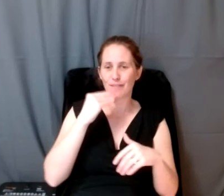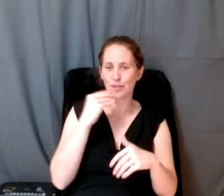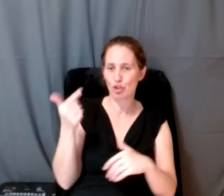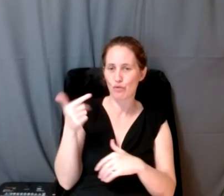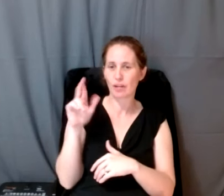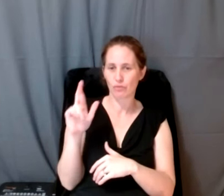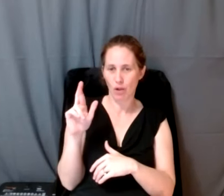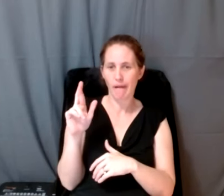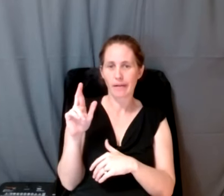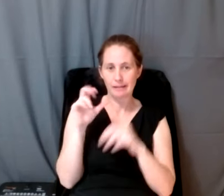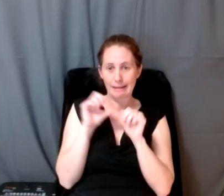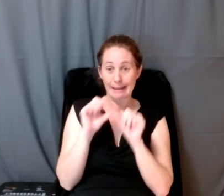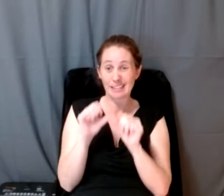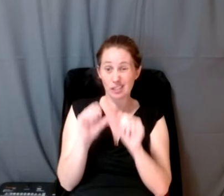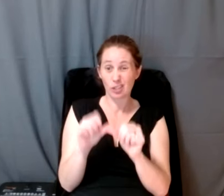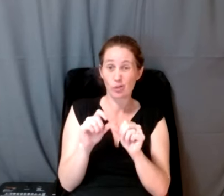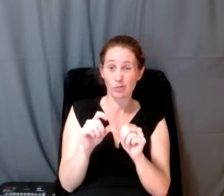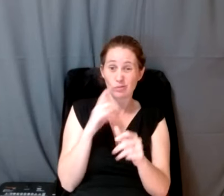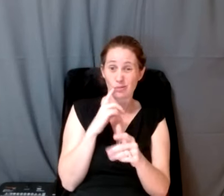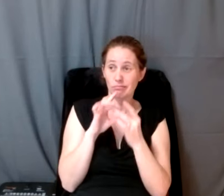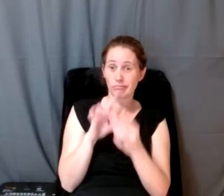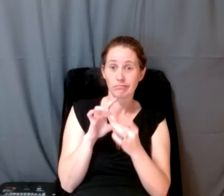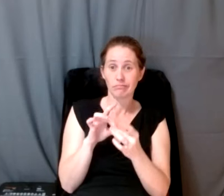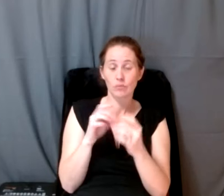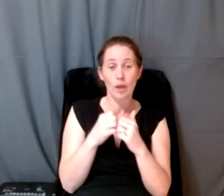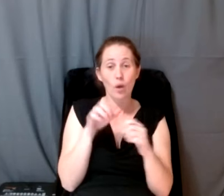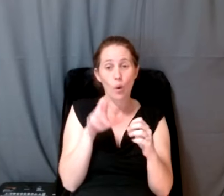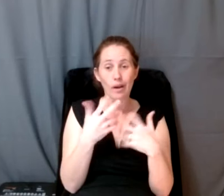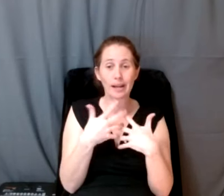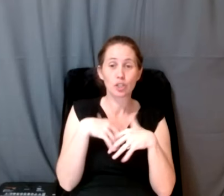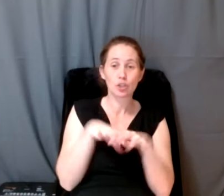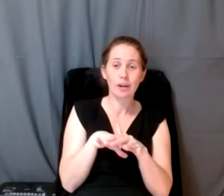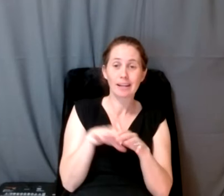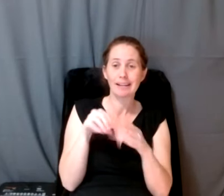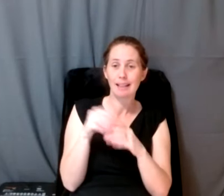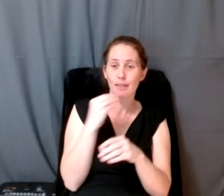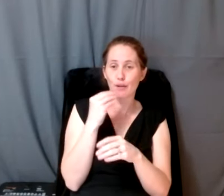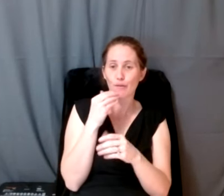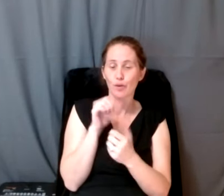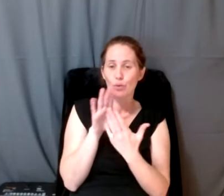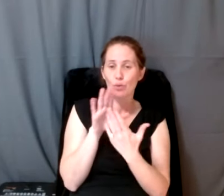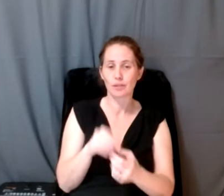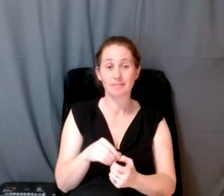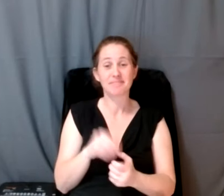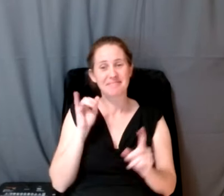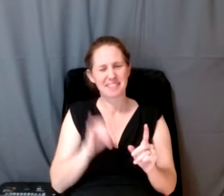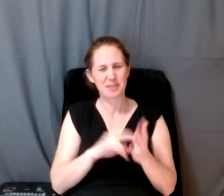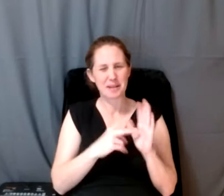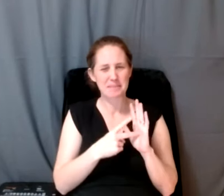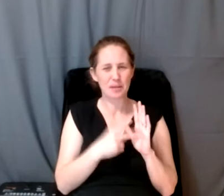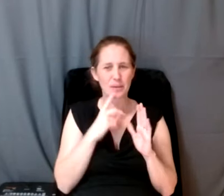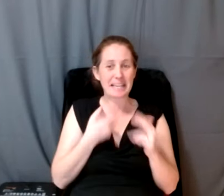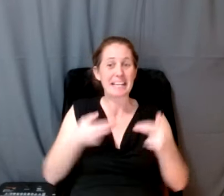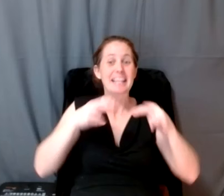Ronde, you know, continued to maintain their connection with and or integrated within their food ways. So that's what I mean when it